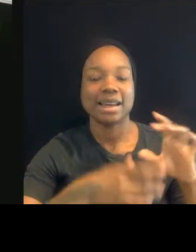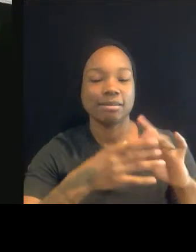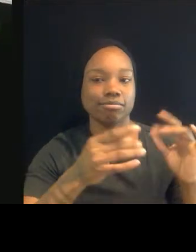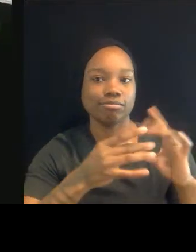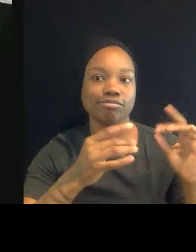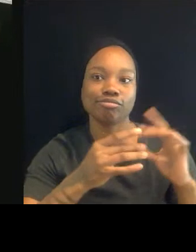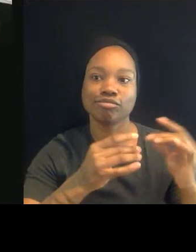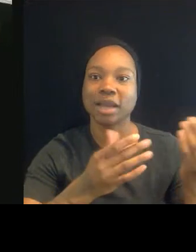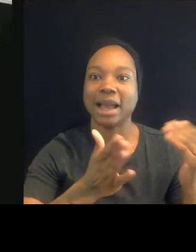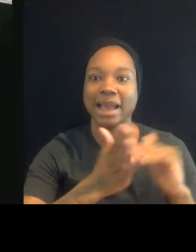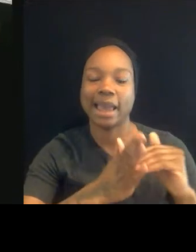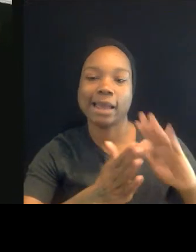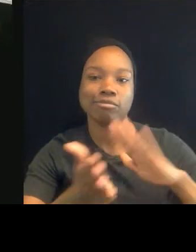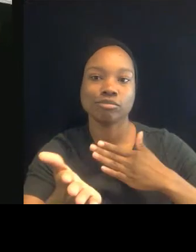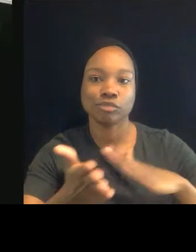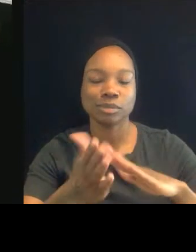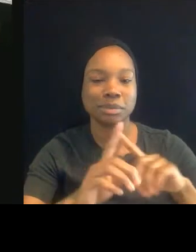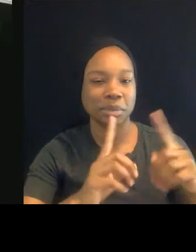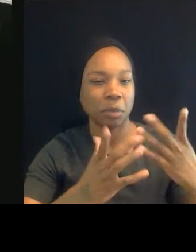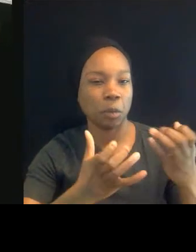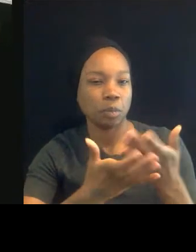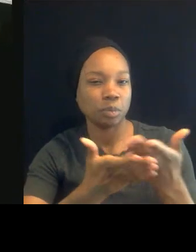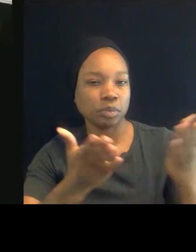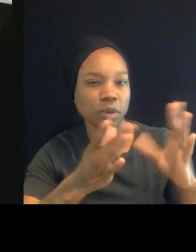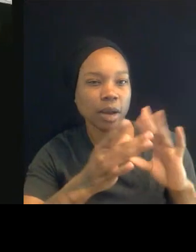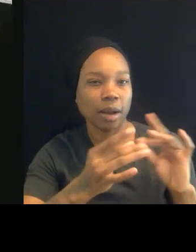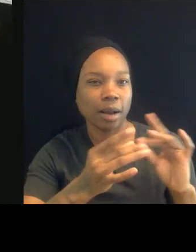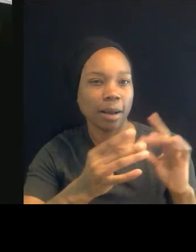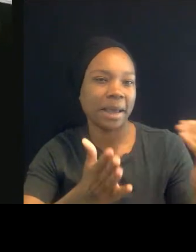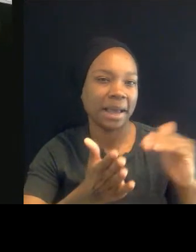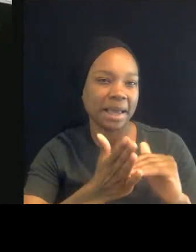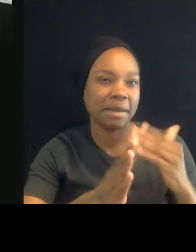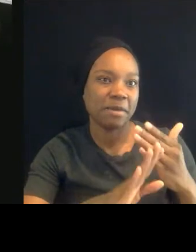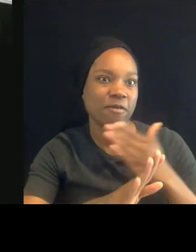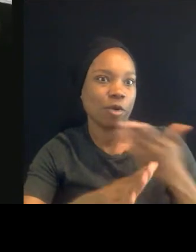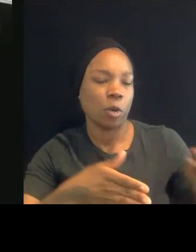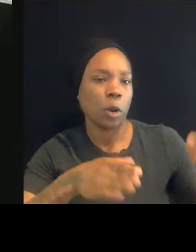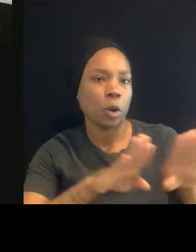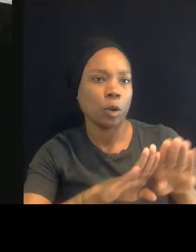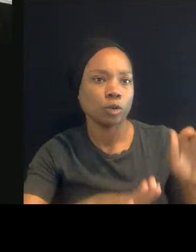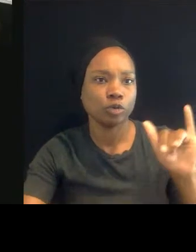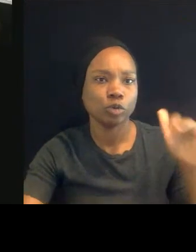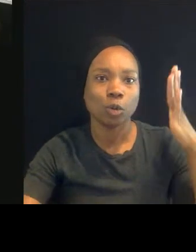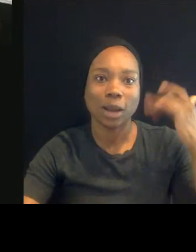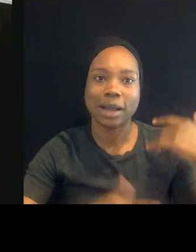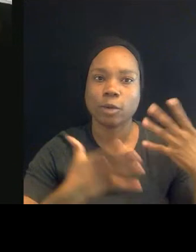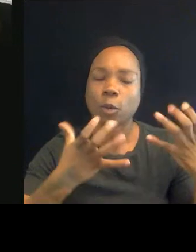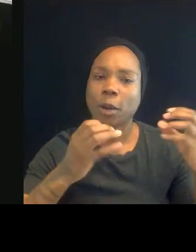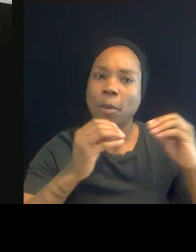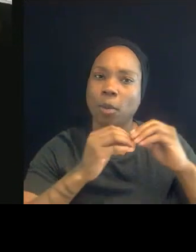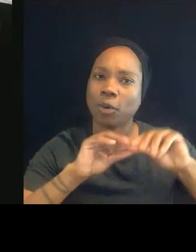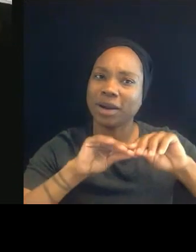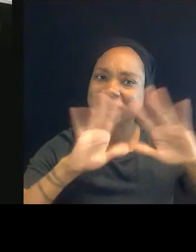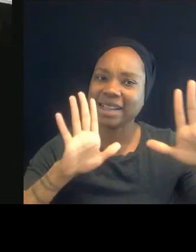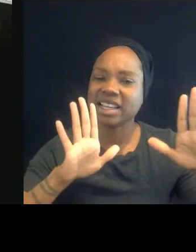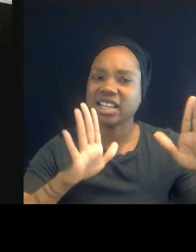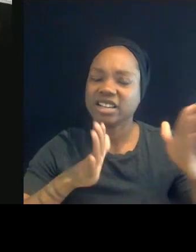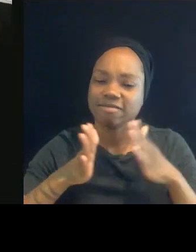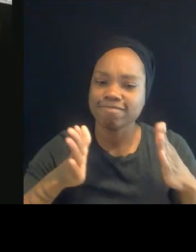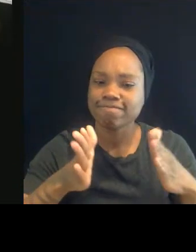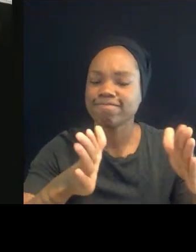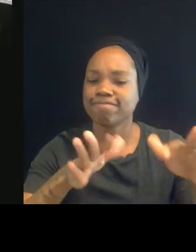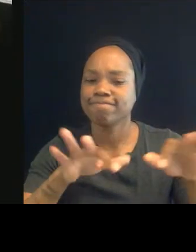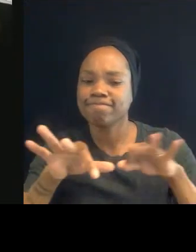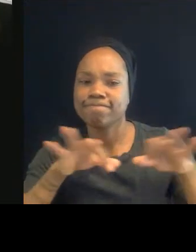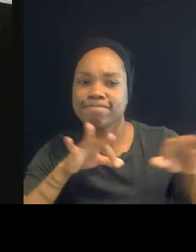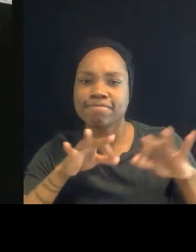a leave of you. And that is so that you can perhaps give us some intentional direction for how we could continue whatever work it is